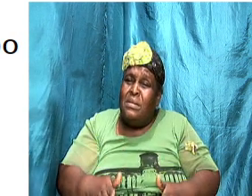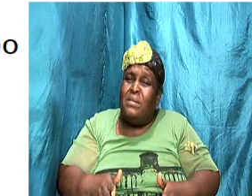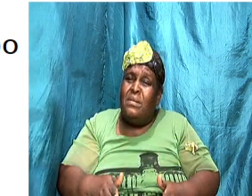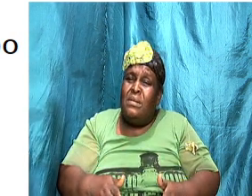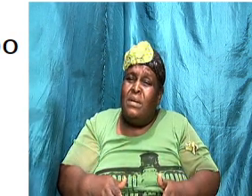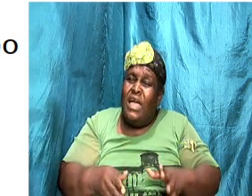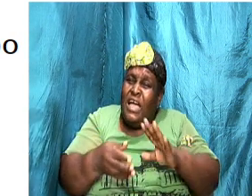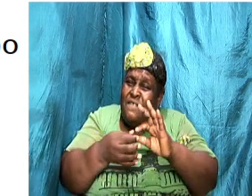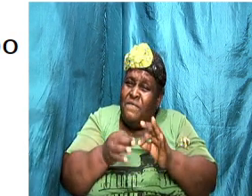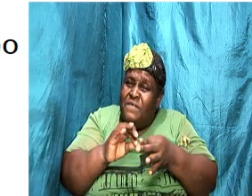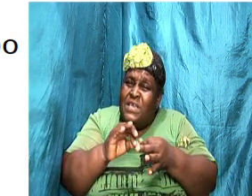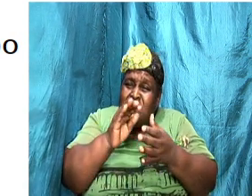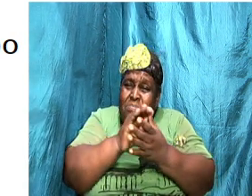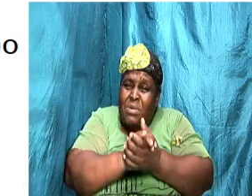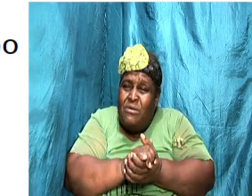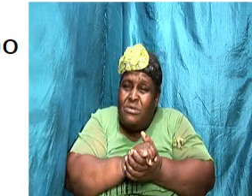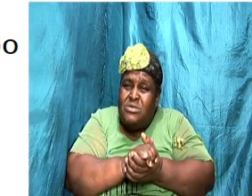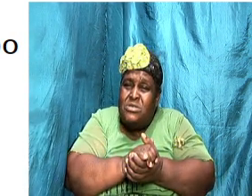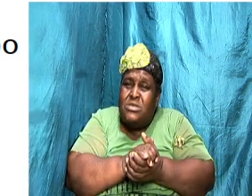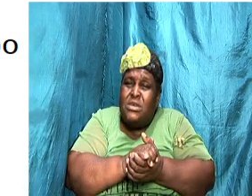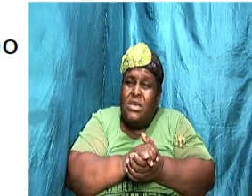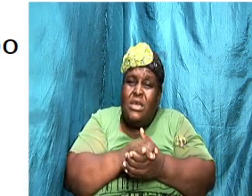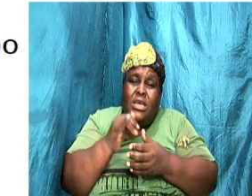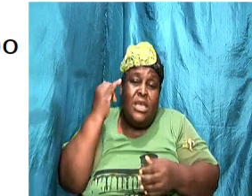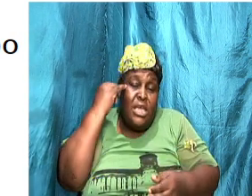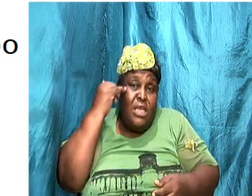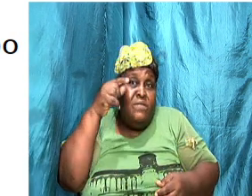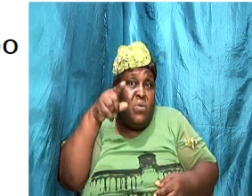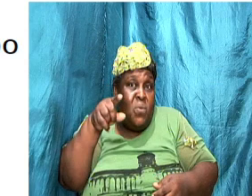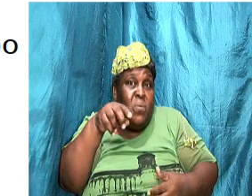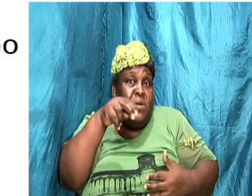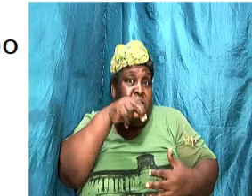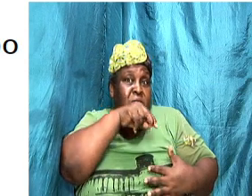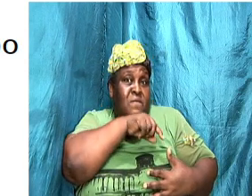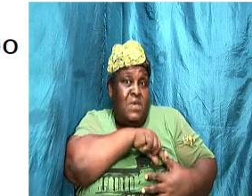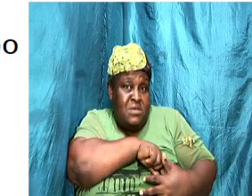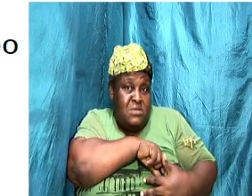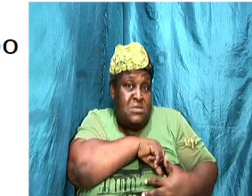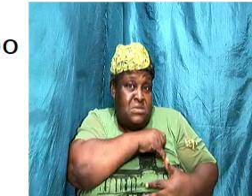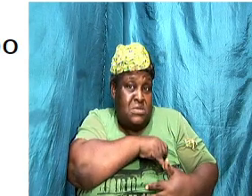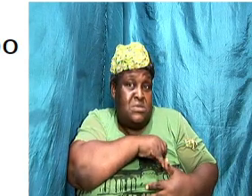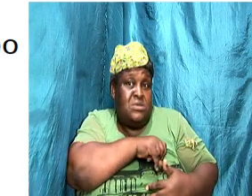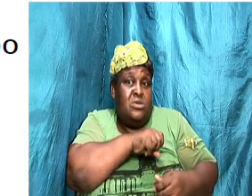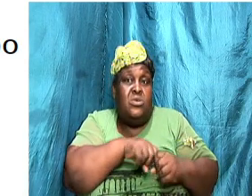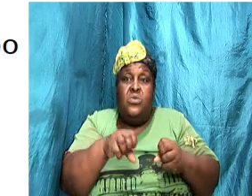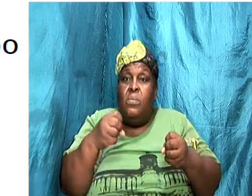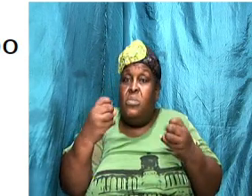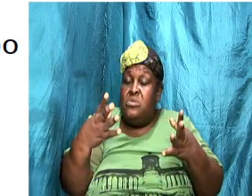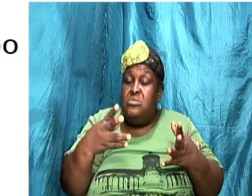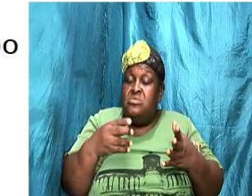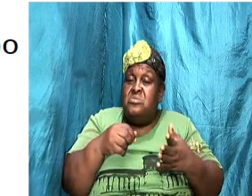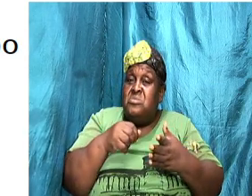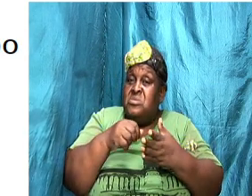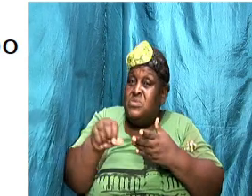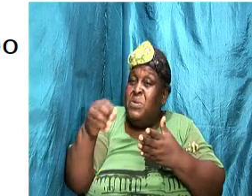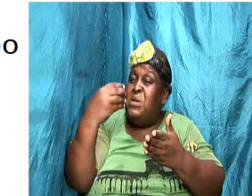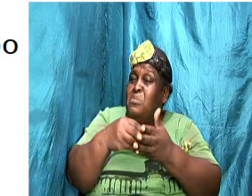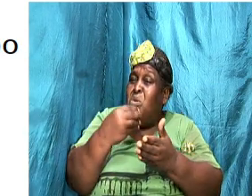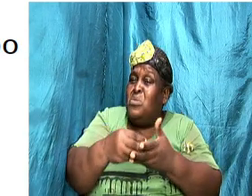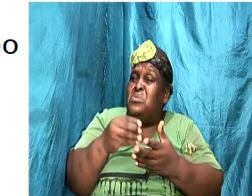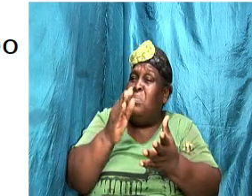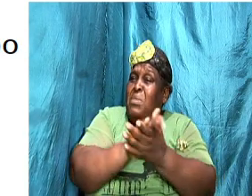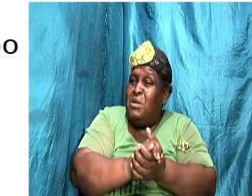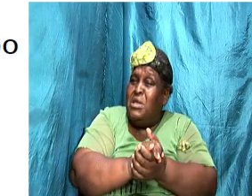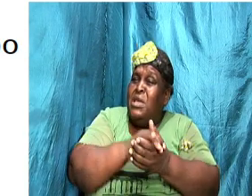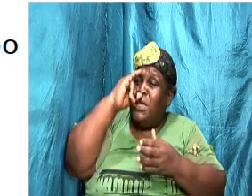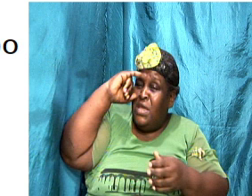work it out if if invest so much you spend the money to get married spend and you invite